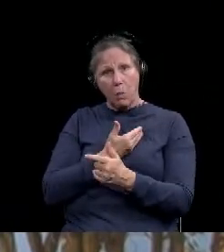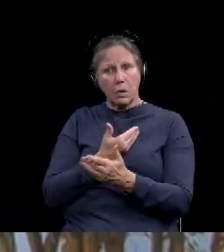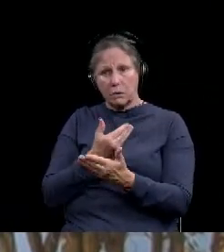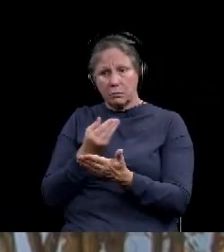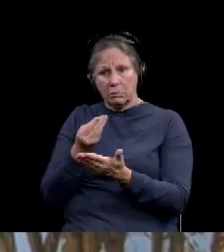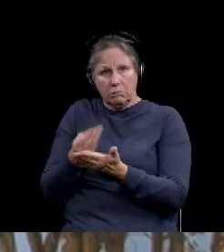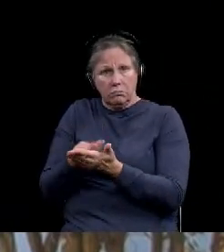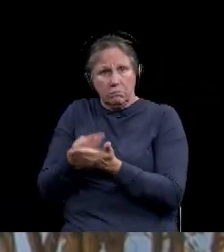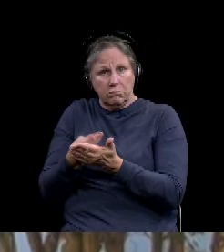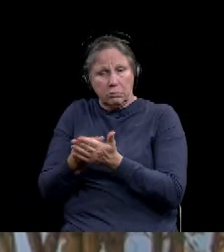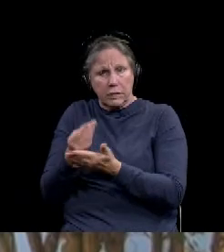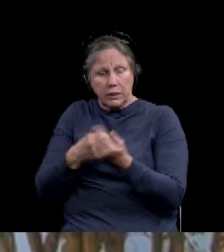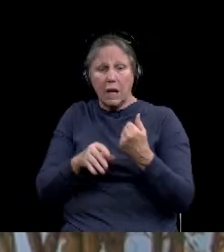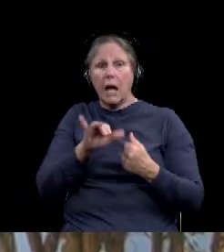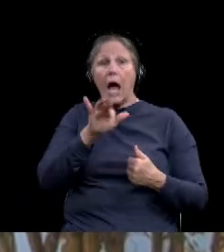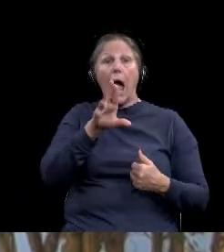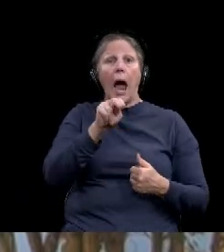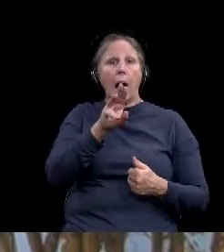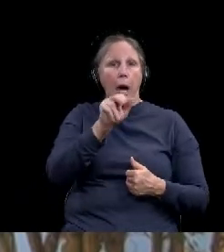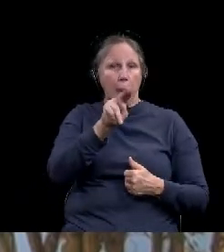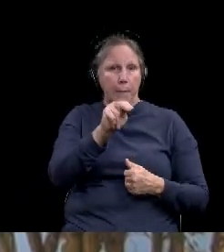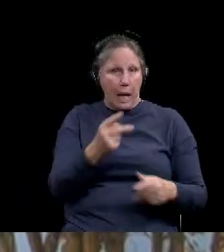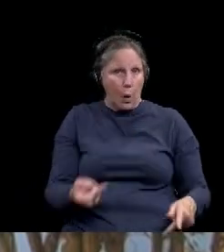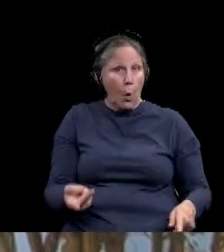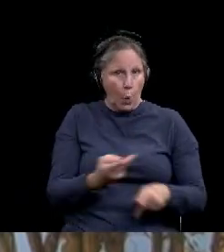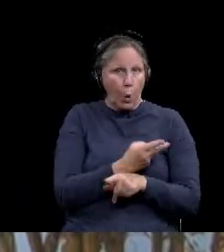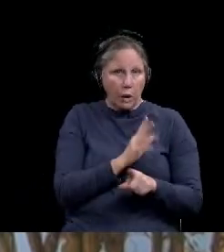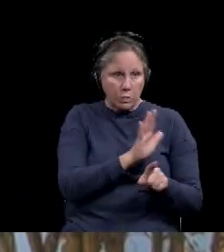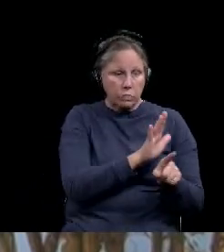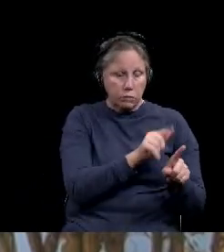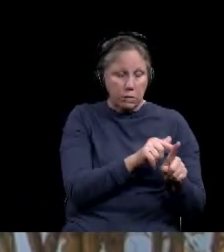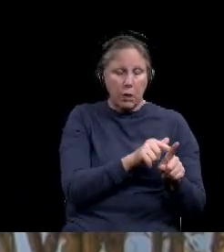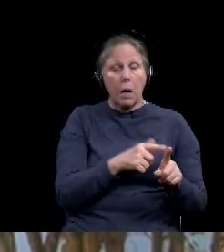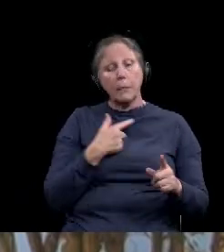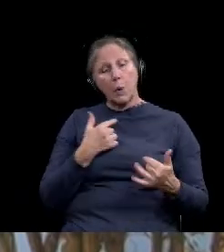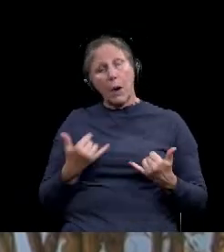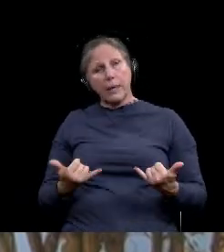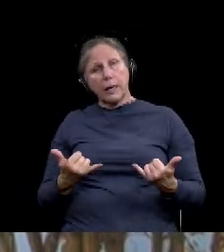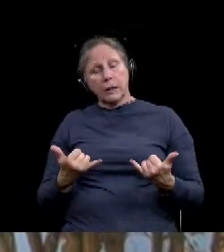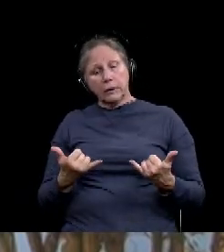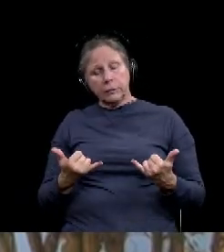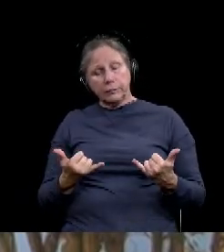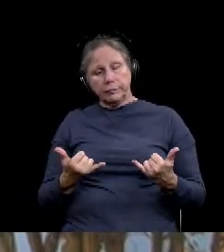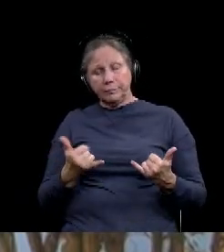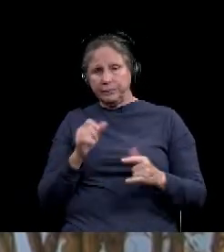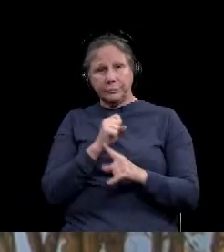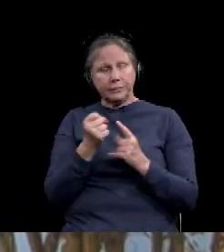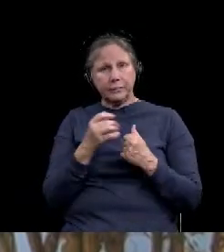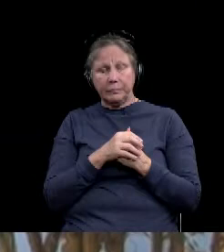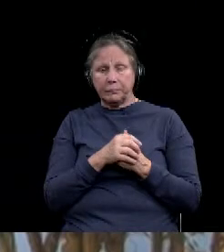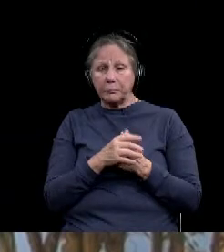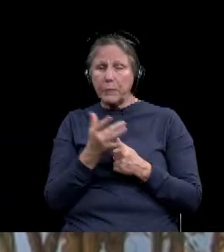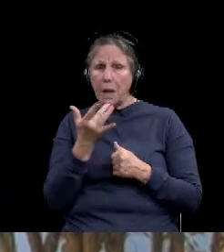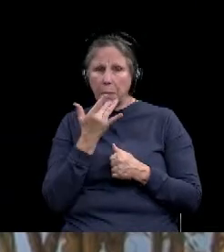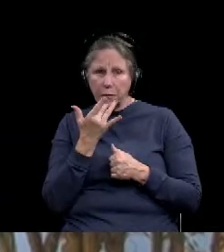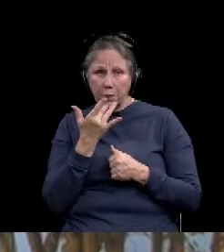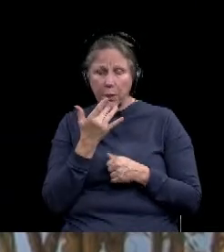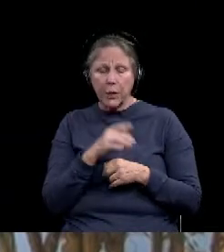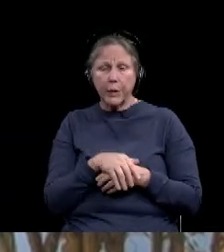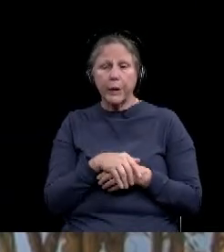more than others. Um, but I think we are in a position right now in a situation where we've got to trade some